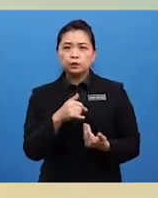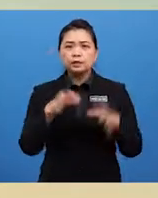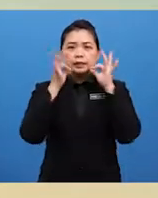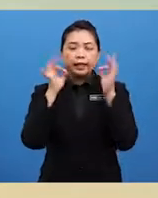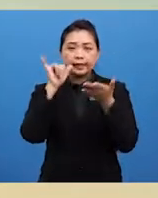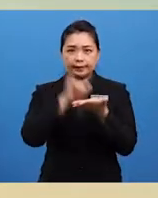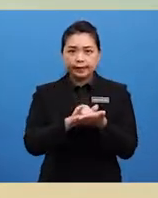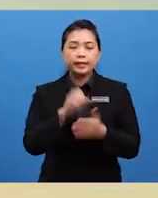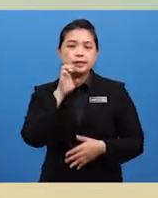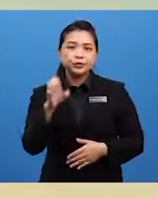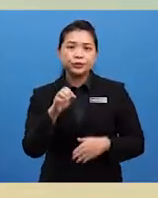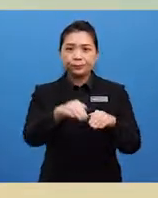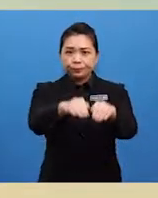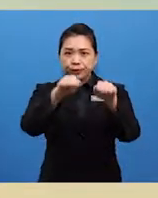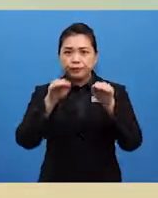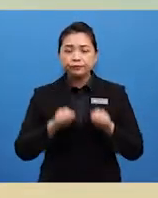back then?